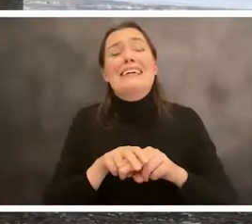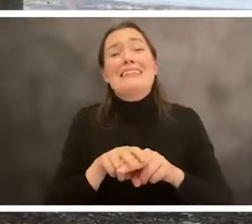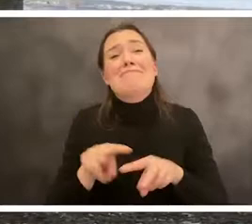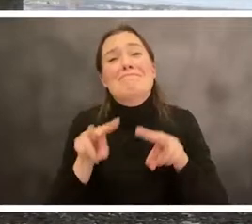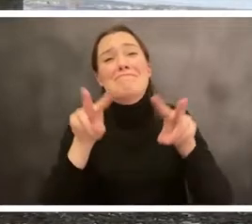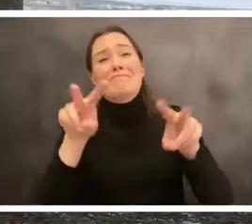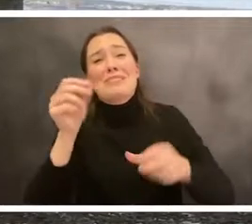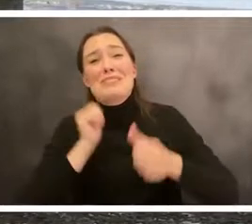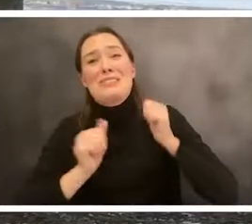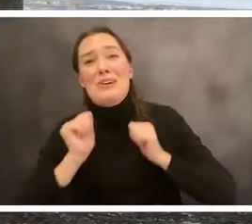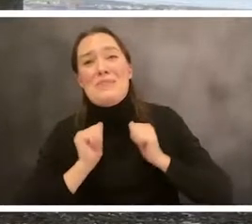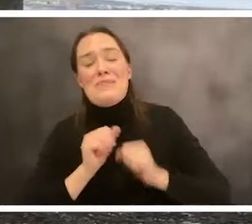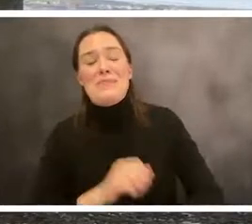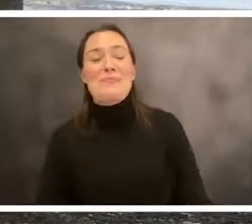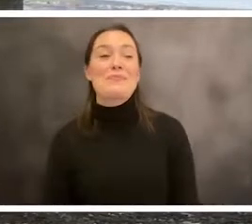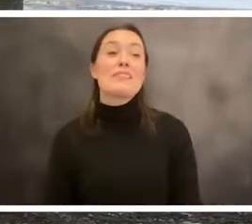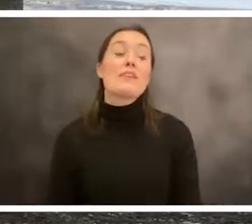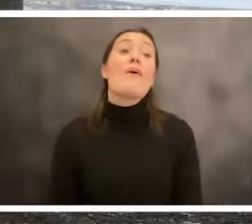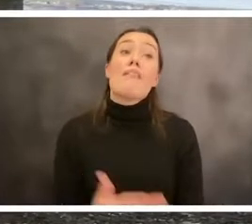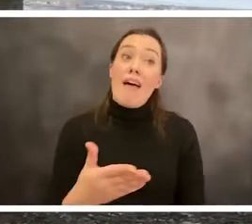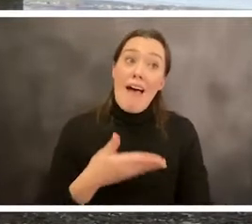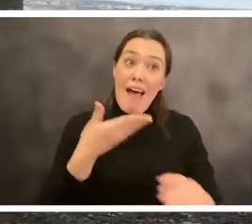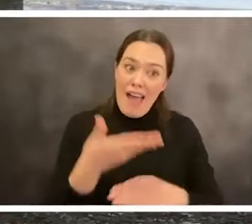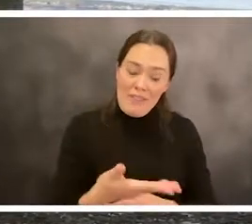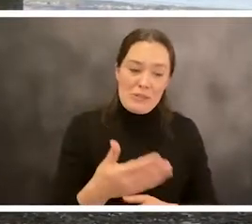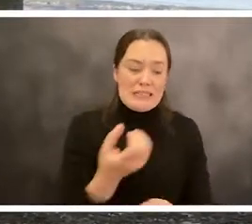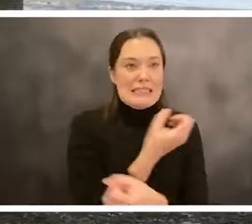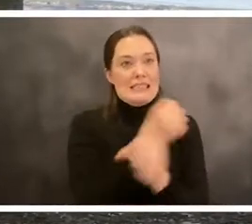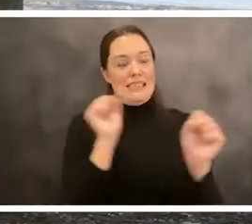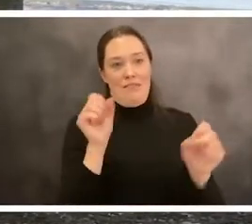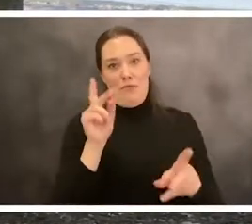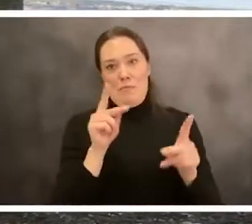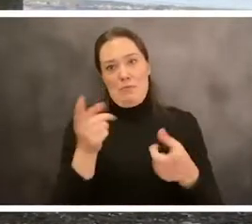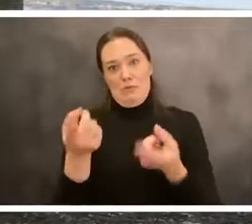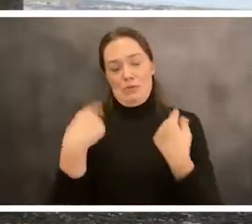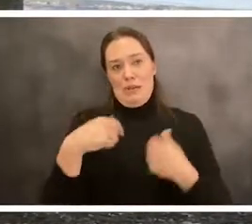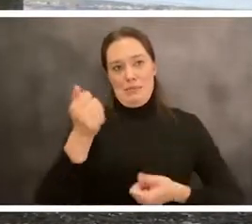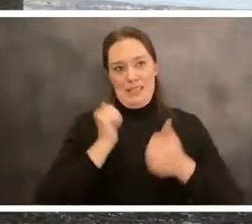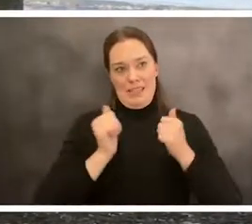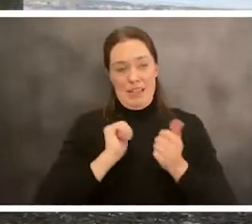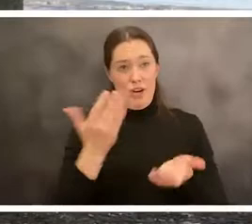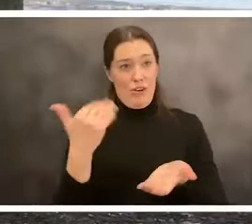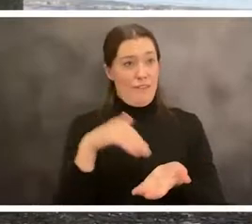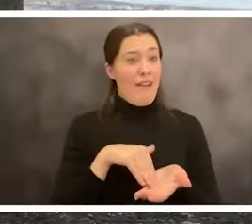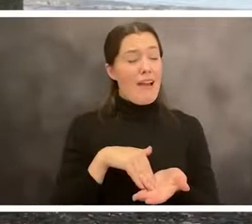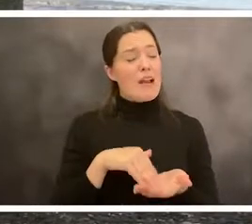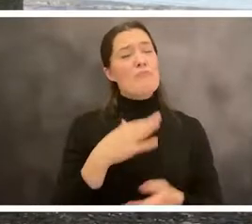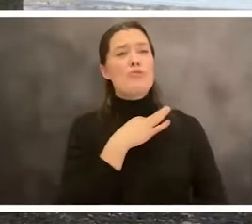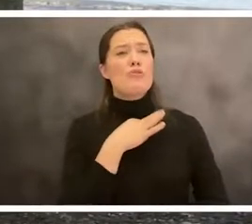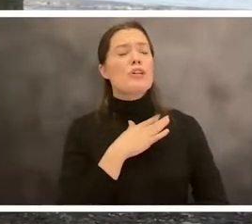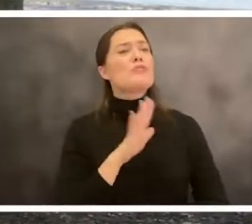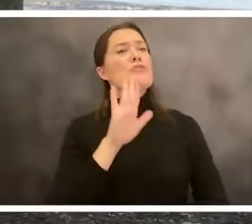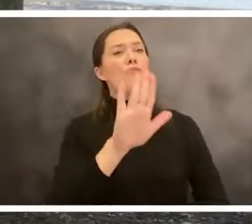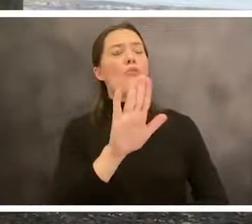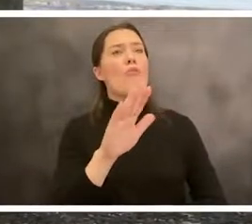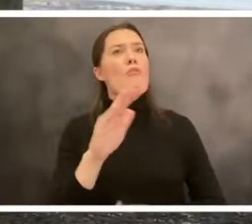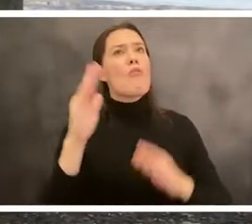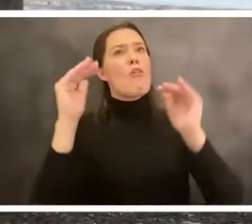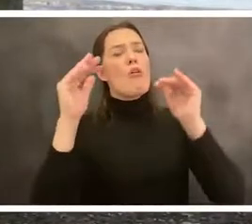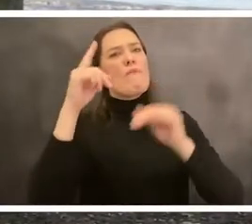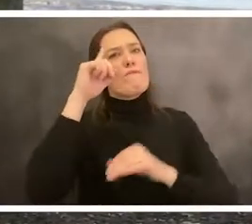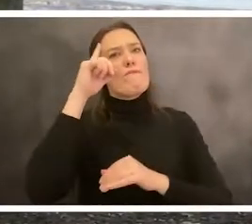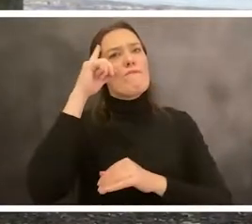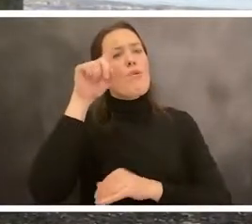plan for coming back, once it's safe to do so, I love that McCarter has been such a home to you. What do you hope for arts organizations